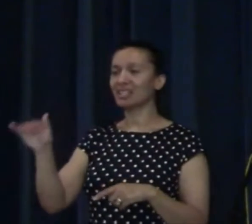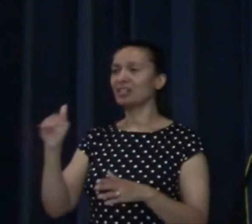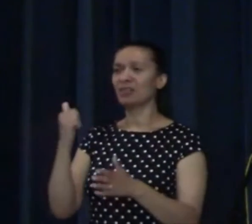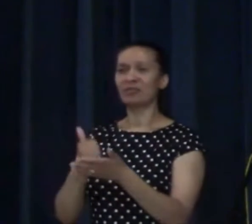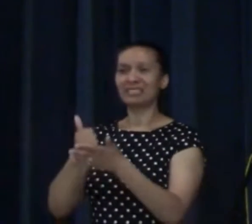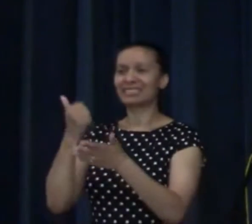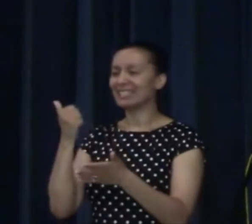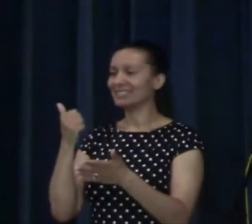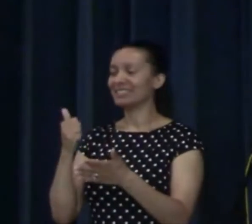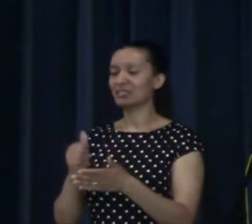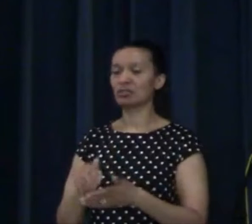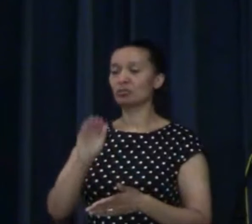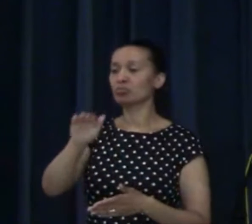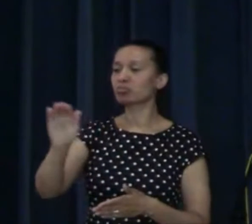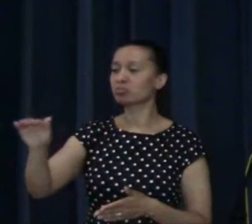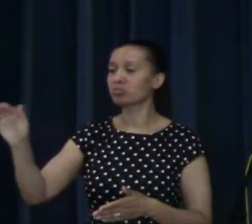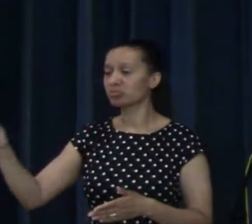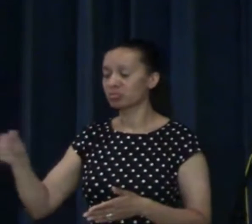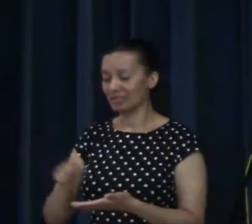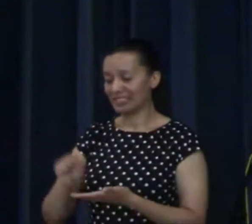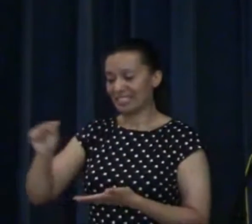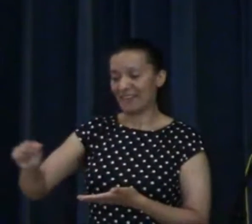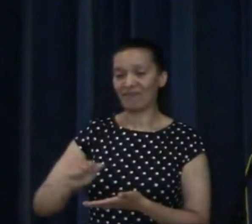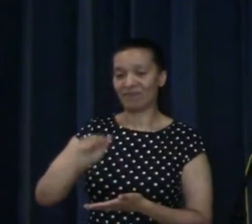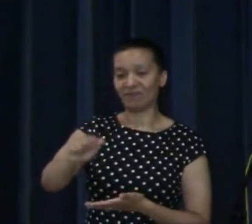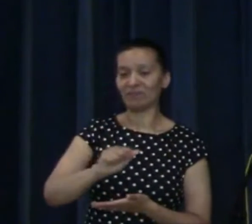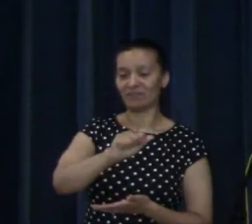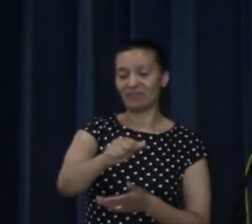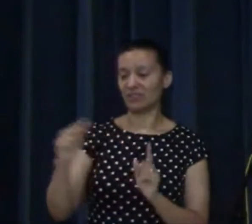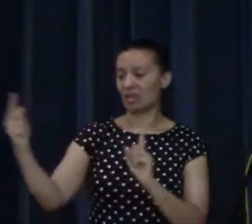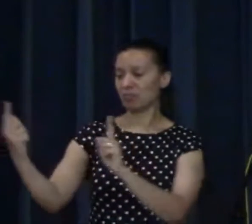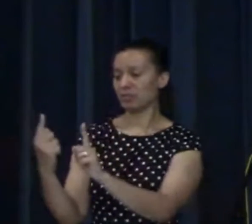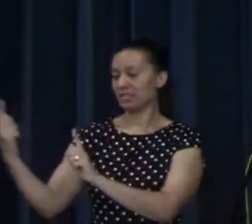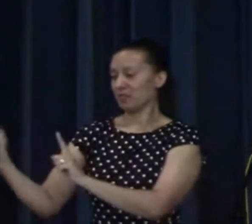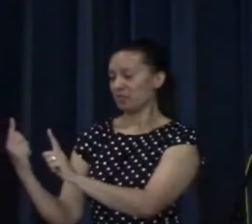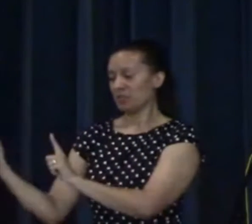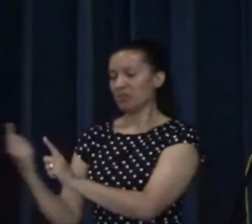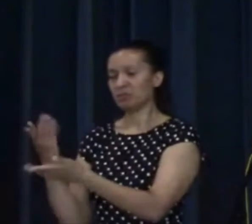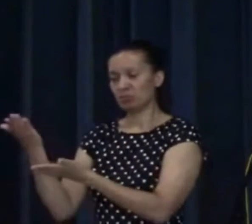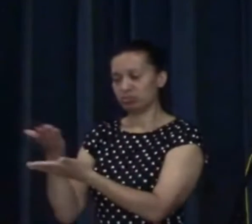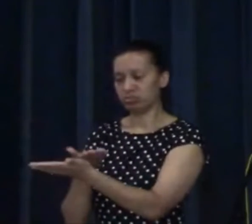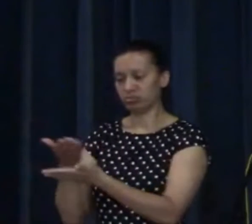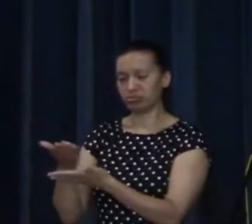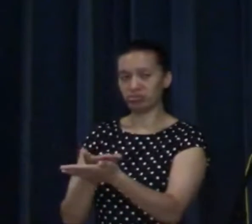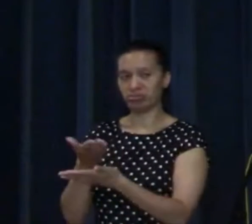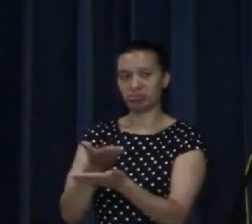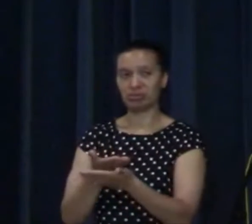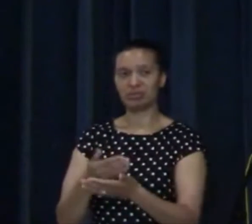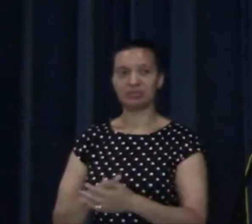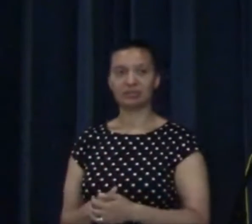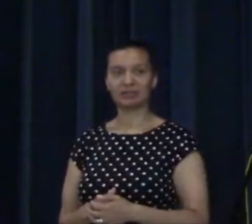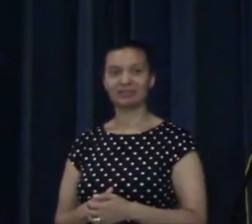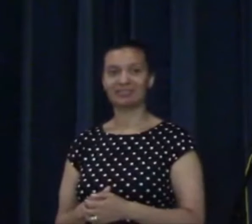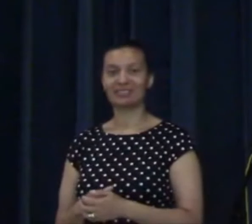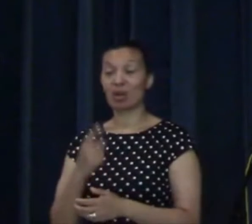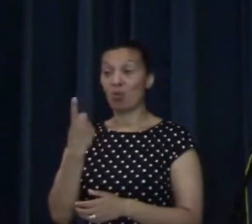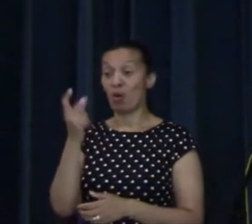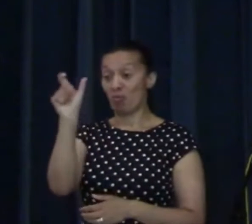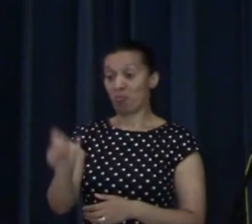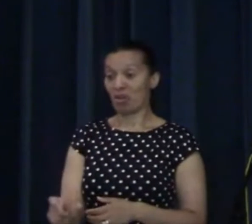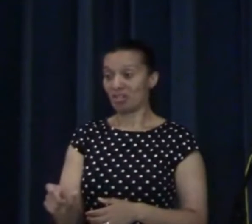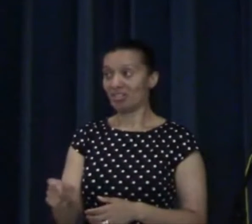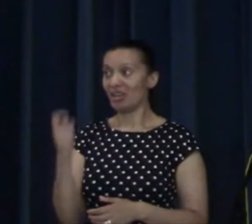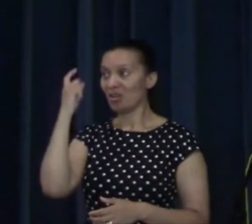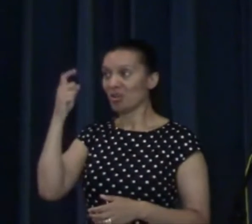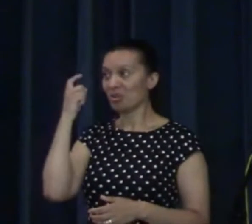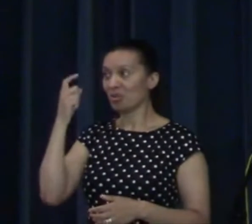they are brilliant at talking to people. One of them, we thought we'd lost last